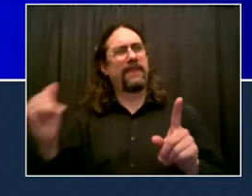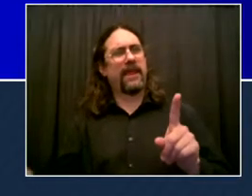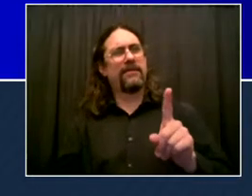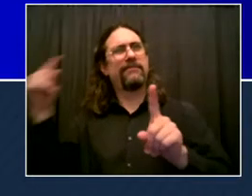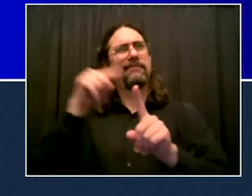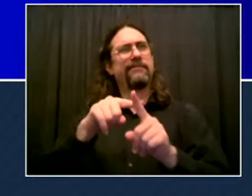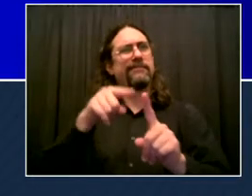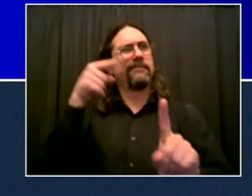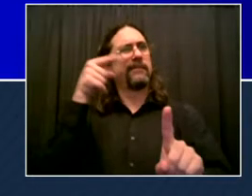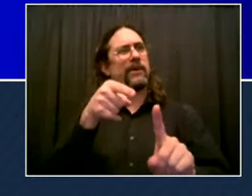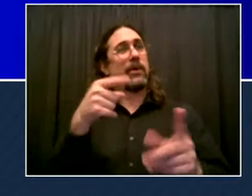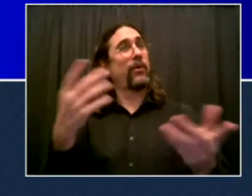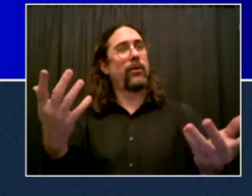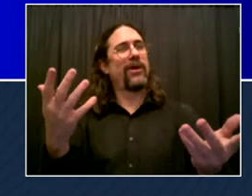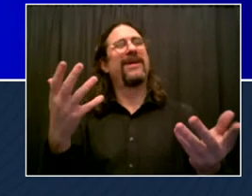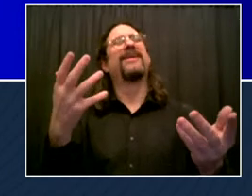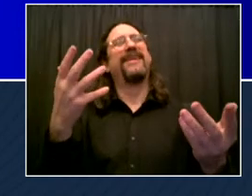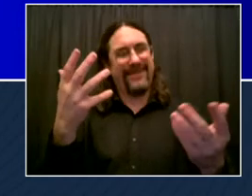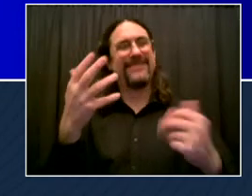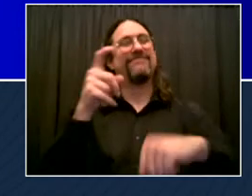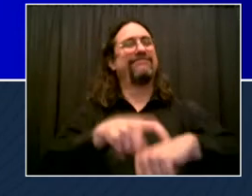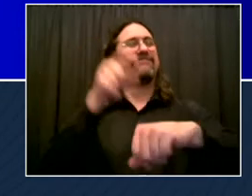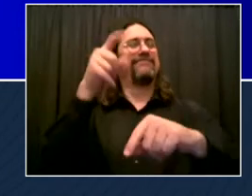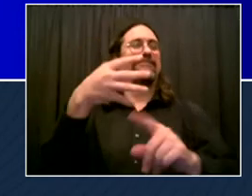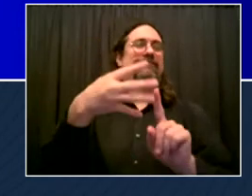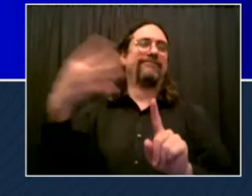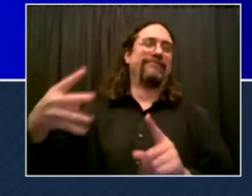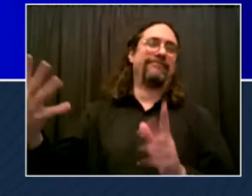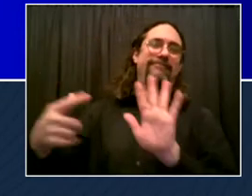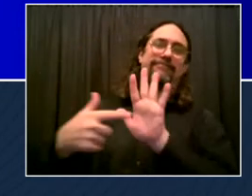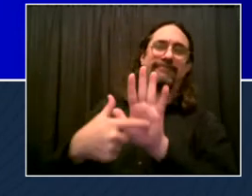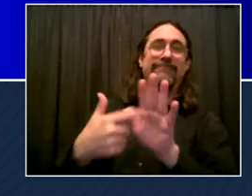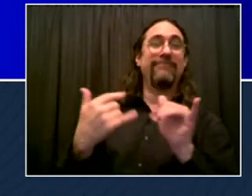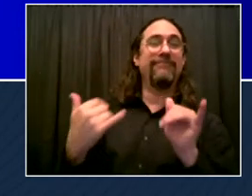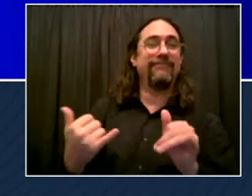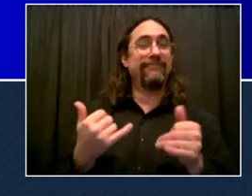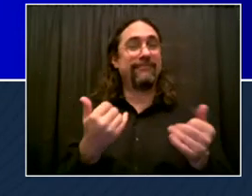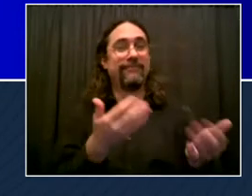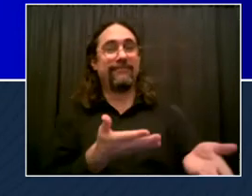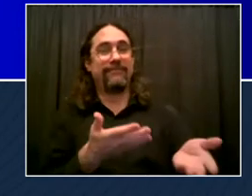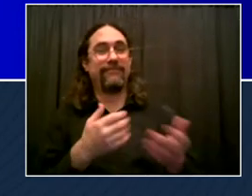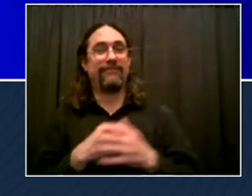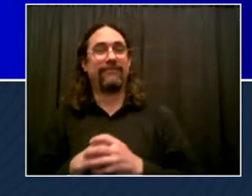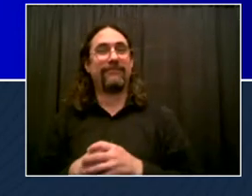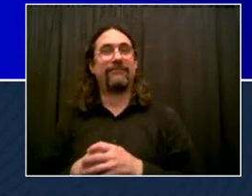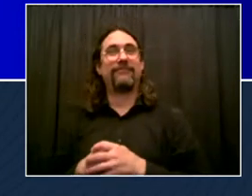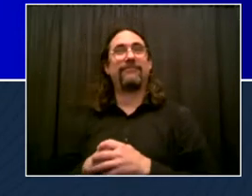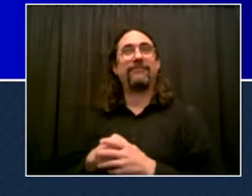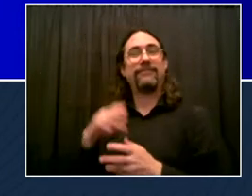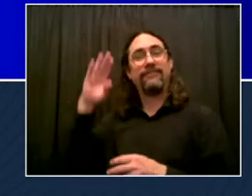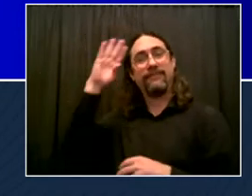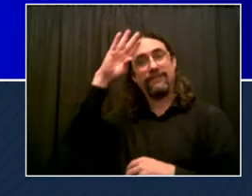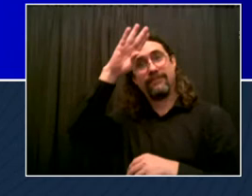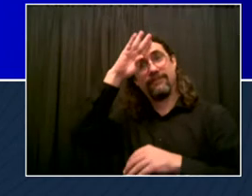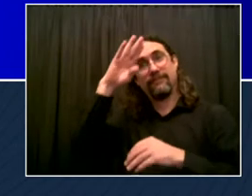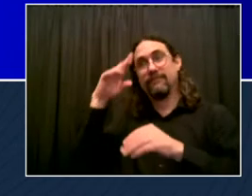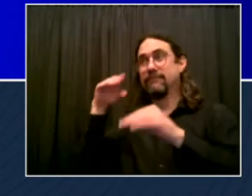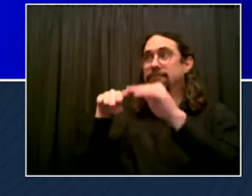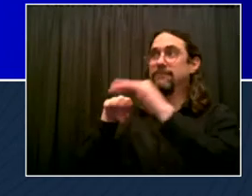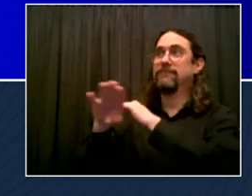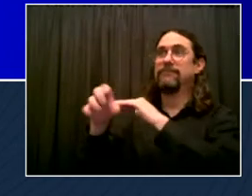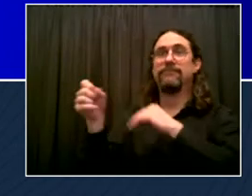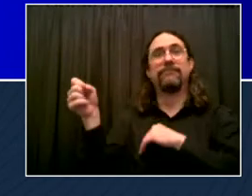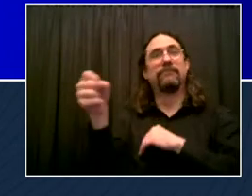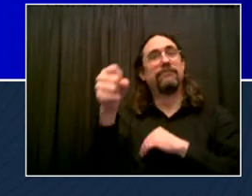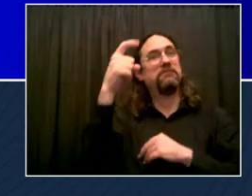daily number of people, excuse me, daily number of people admitted to New York City hospitals for suspected COVID-19. Today's report, 83 patients.